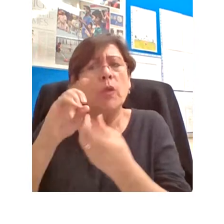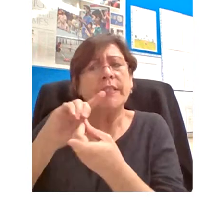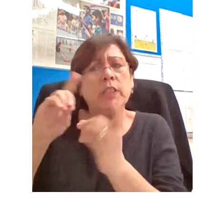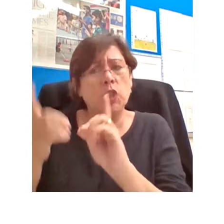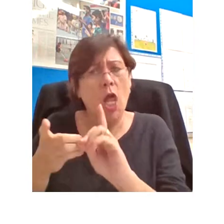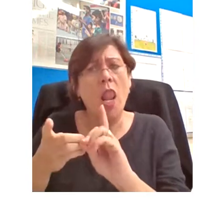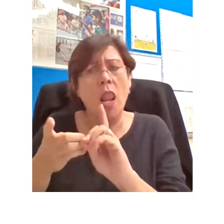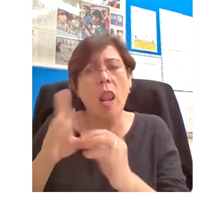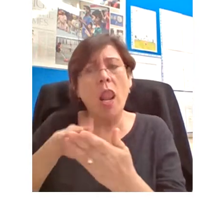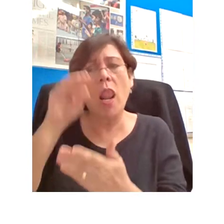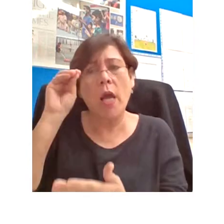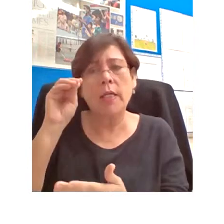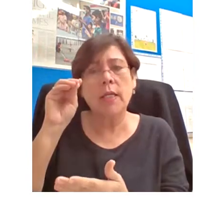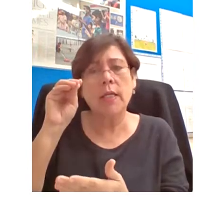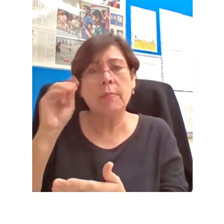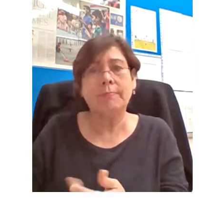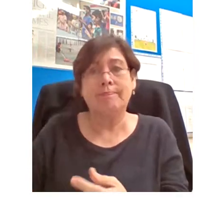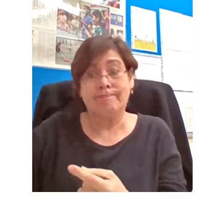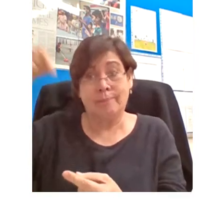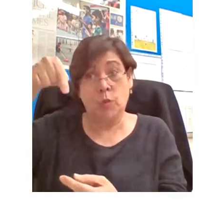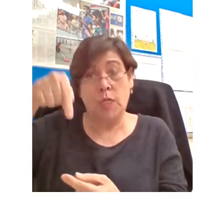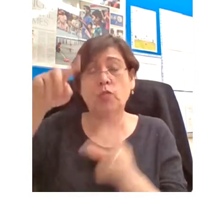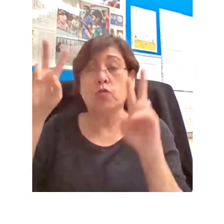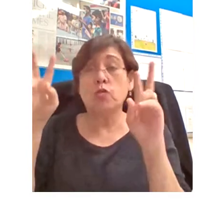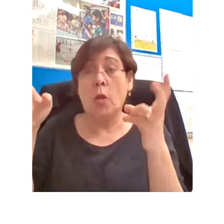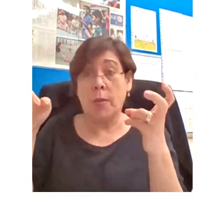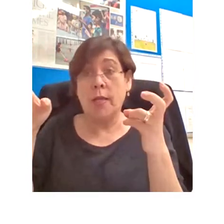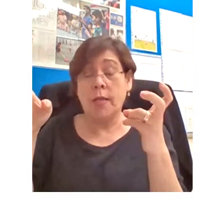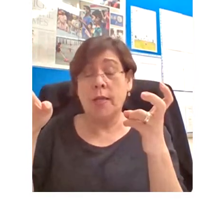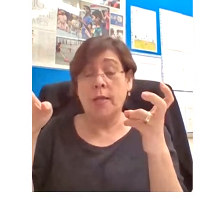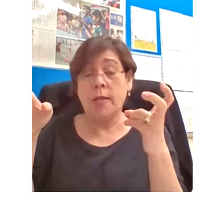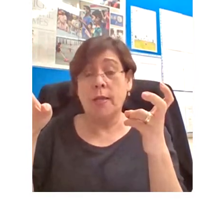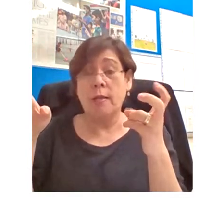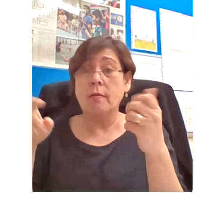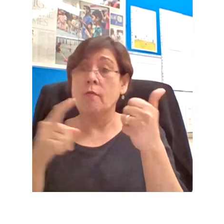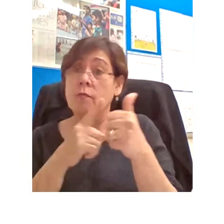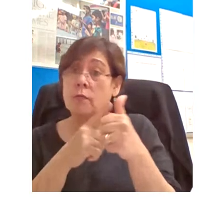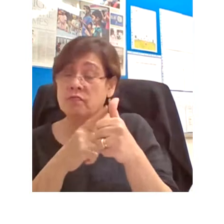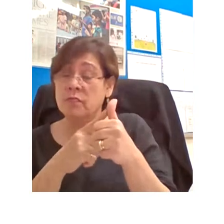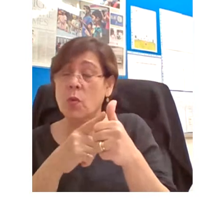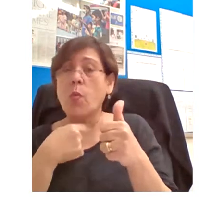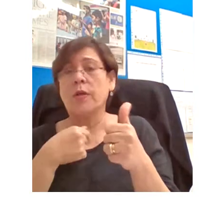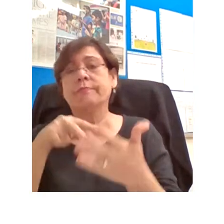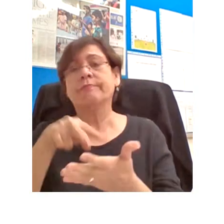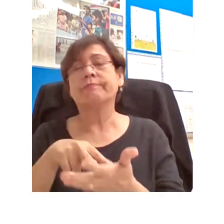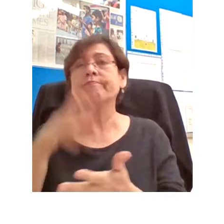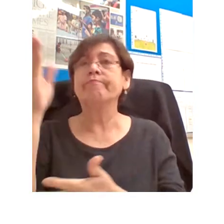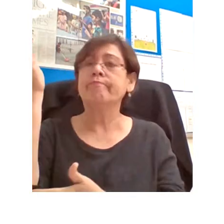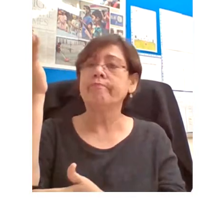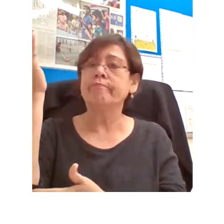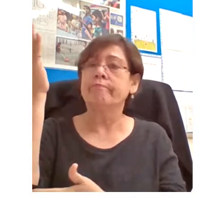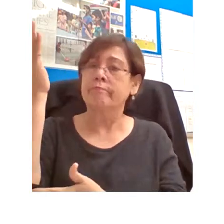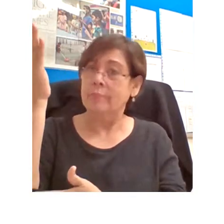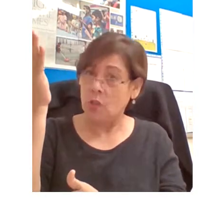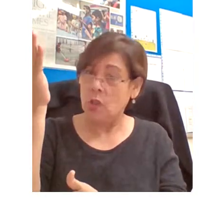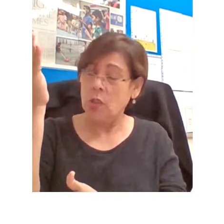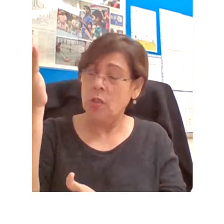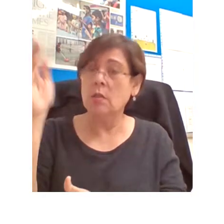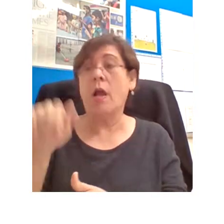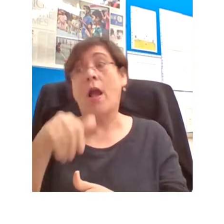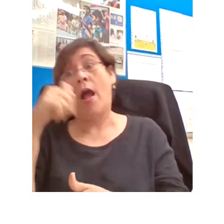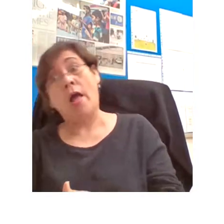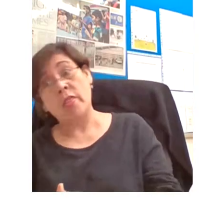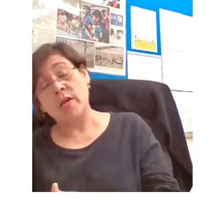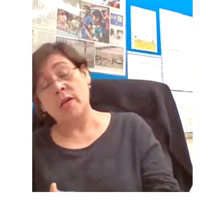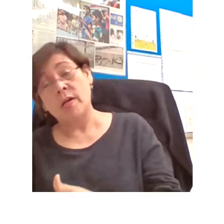brings us to the topic of today's lecture. On the one hand, we've had the standalone lecturer, the sage, on the stage. At the other end